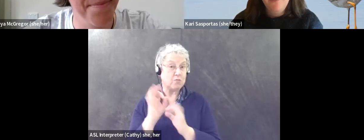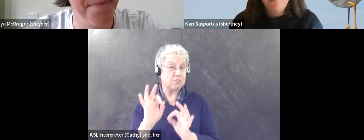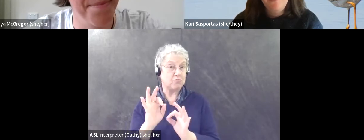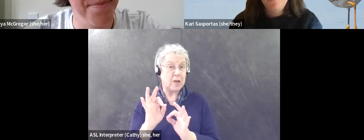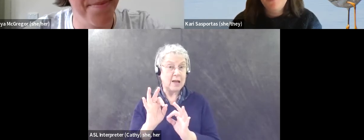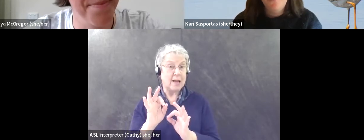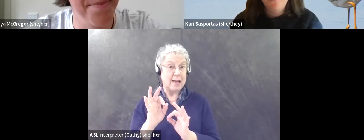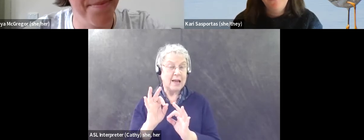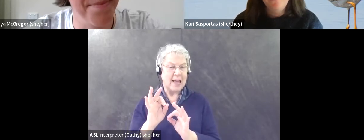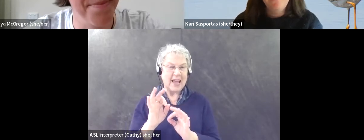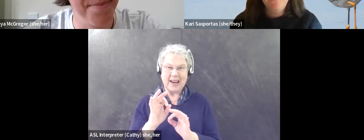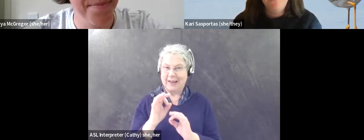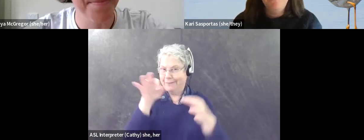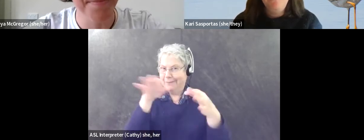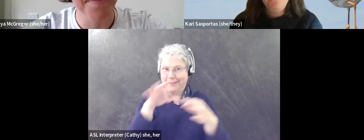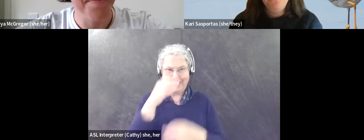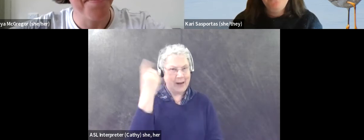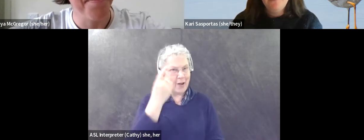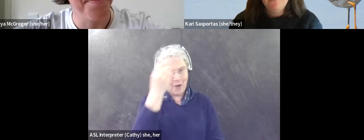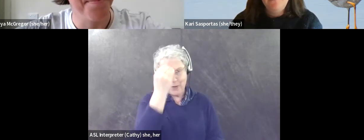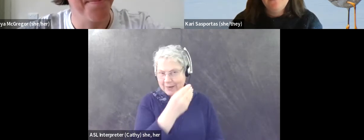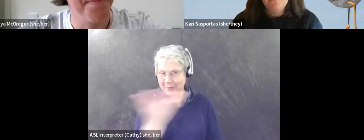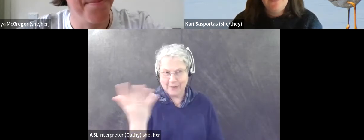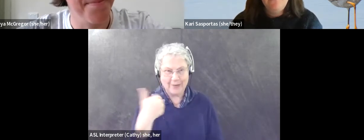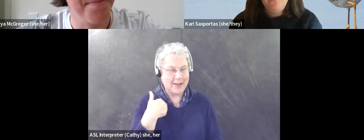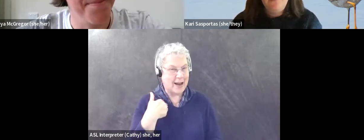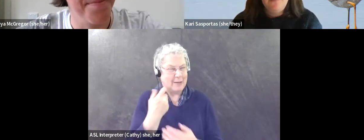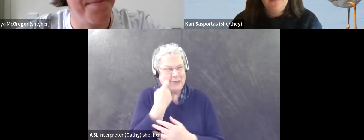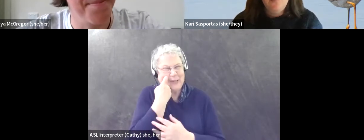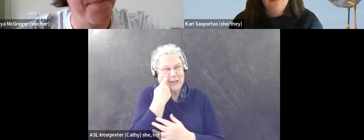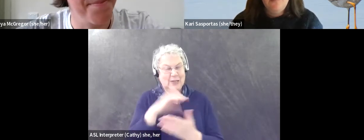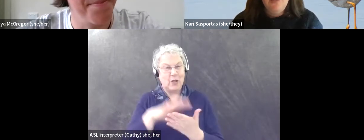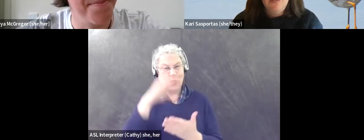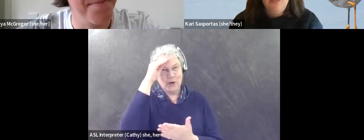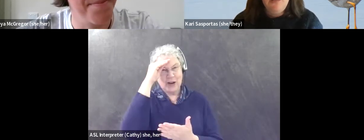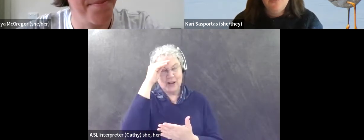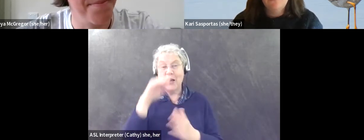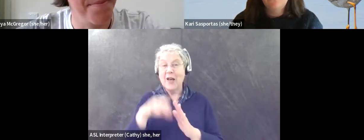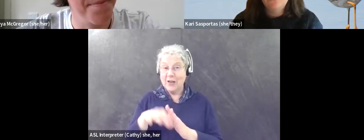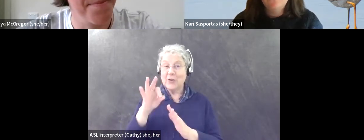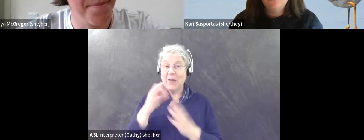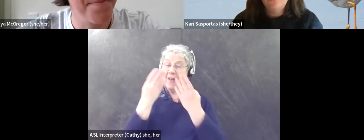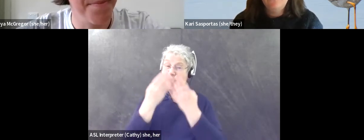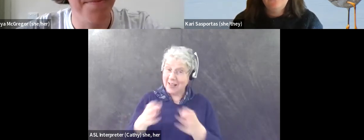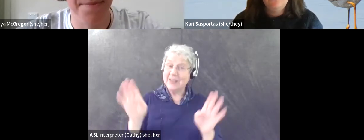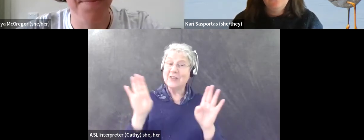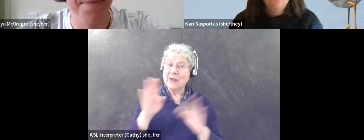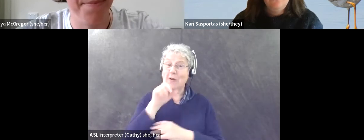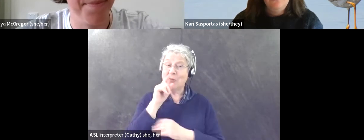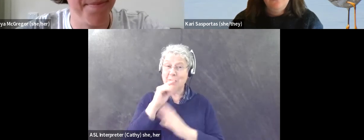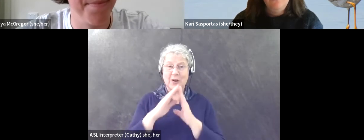clear that I'm still learning. Um, and so, yeah, I've found the online birding community in general pretty supportive.